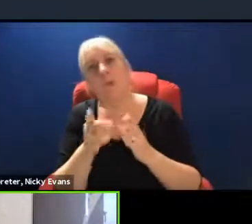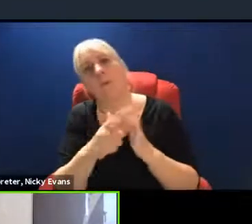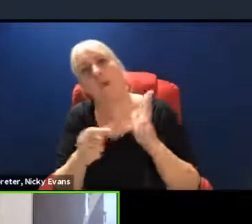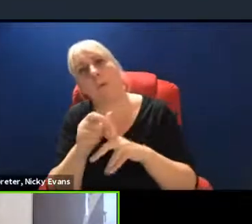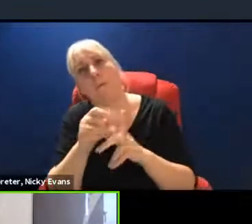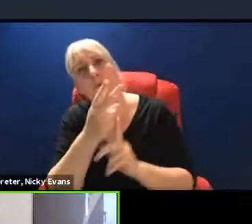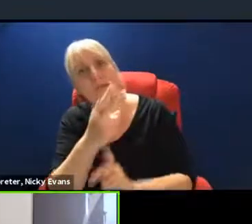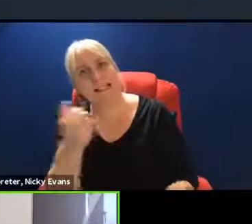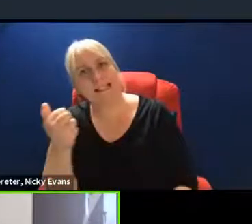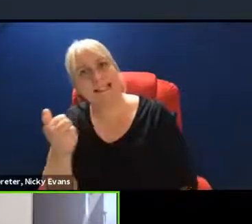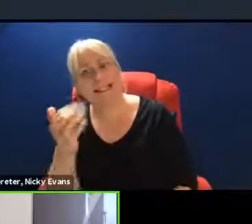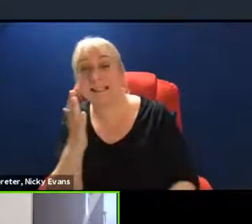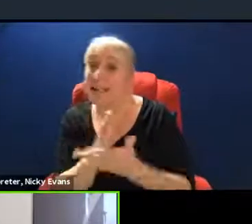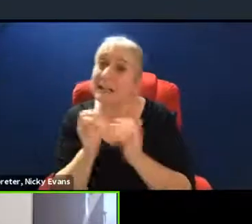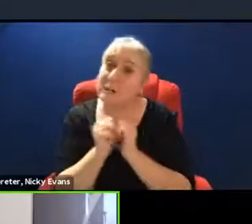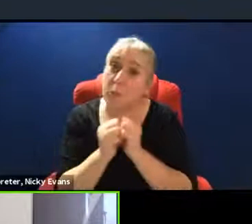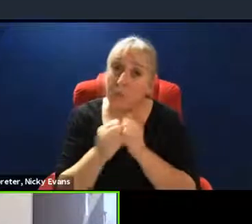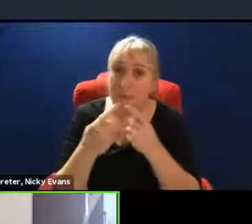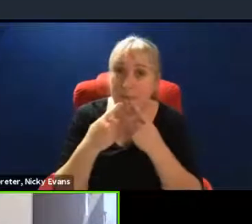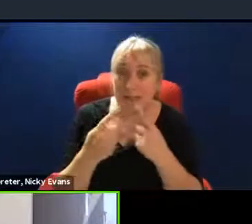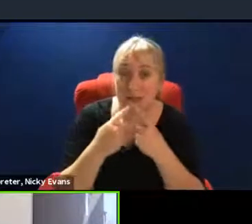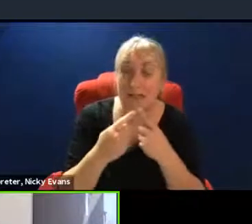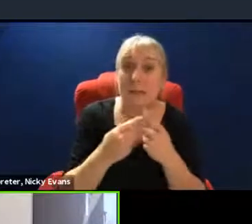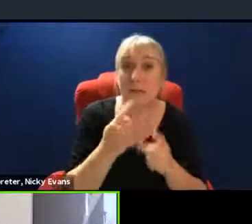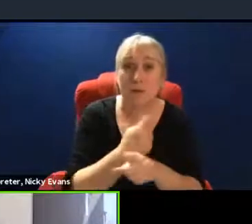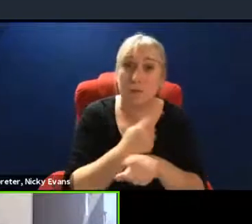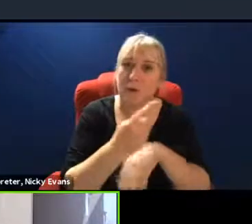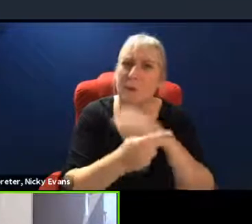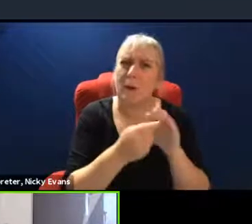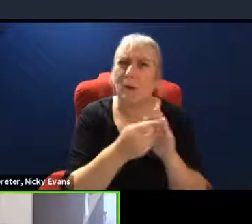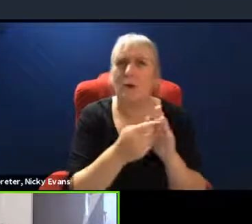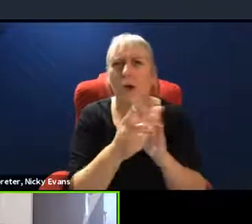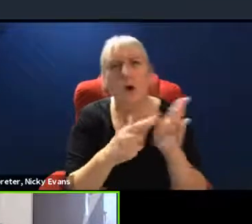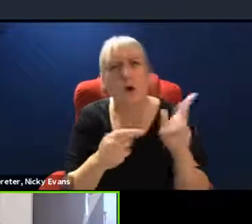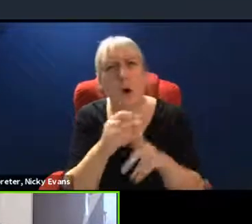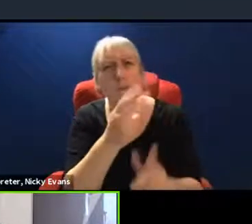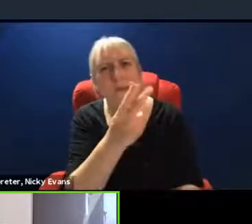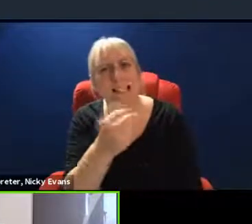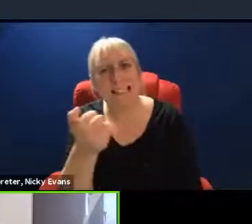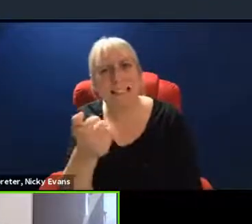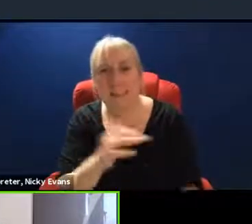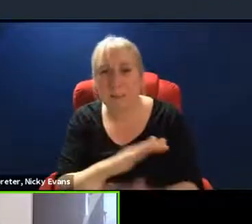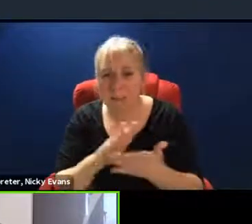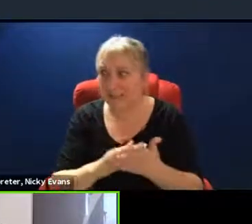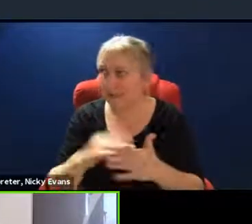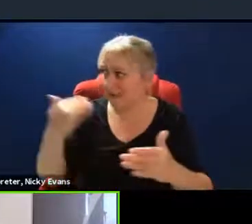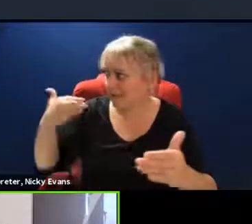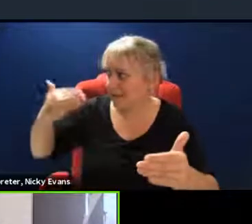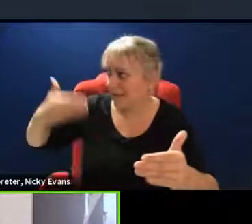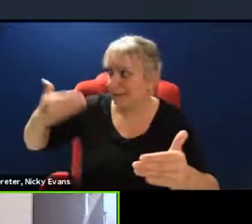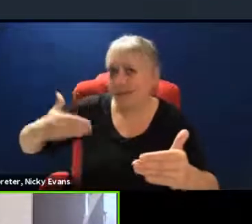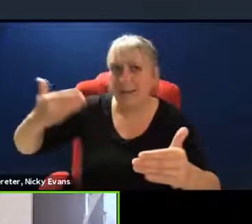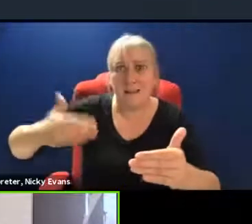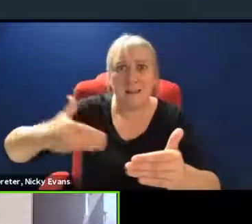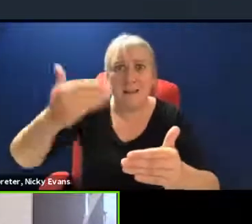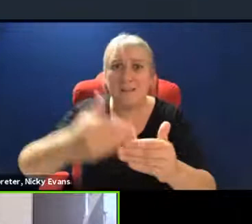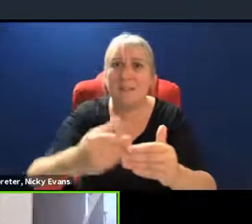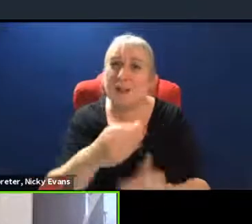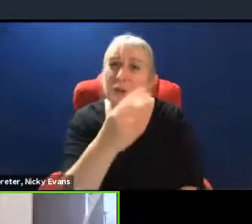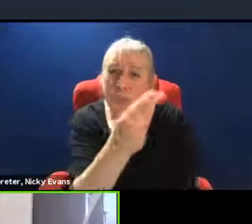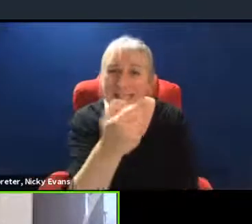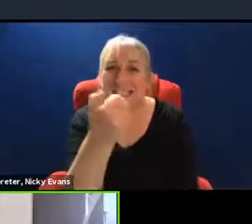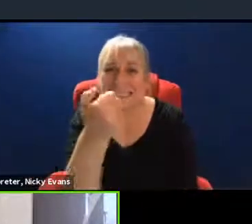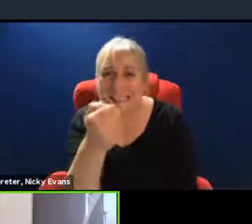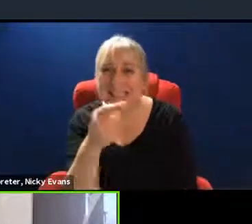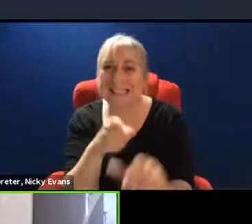And it's worth mentioning we are talking COP26. This is the 26th year that the conference of the parties, the governments who have